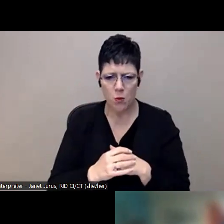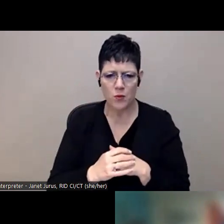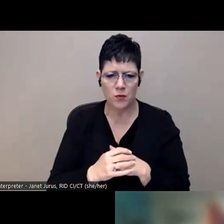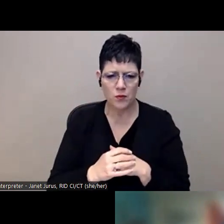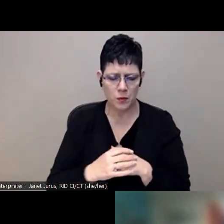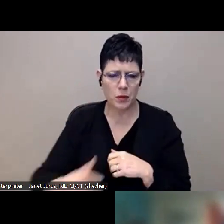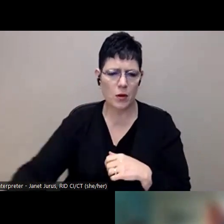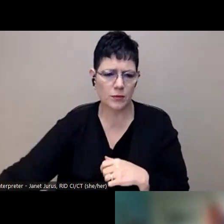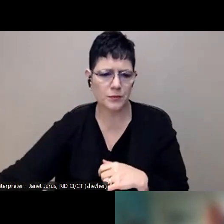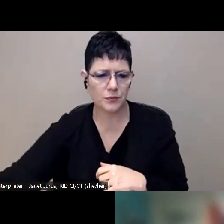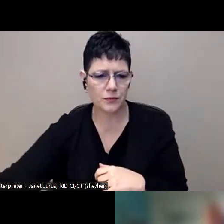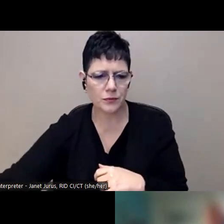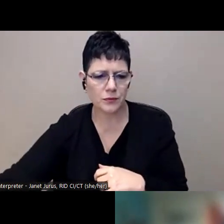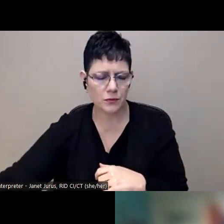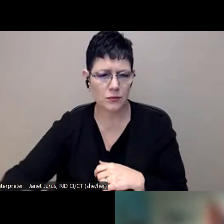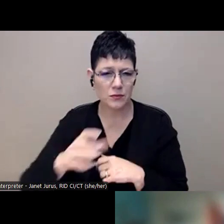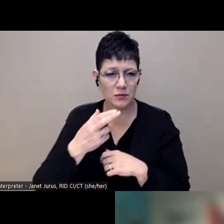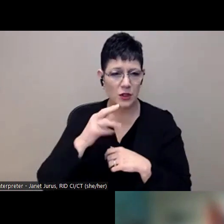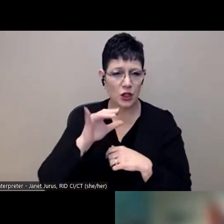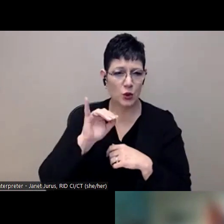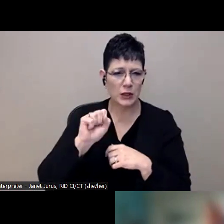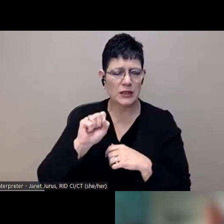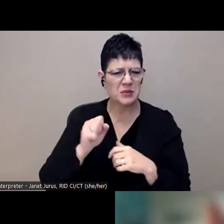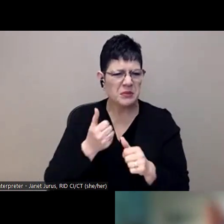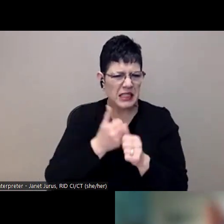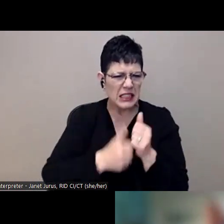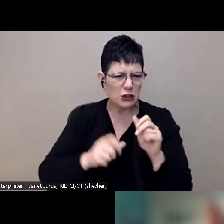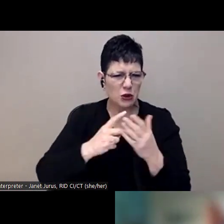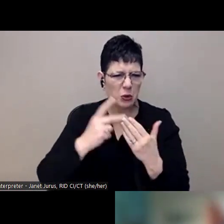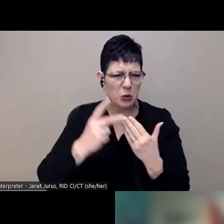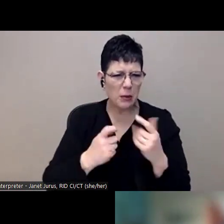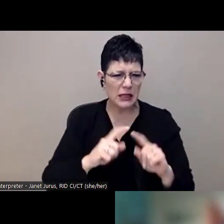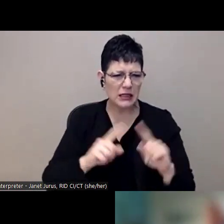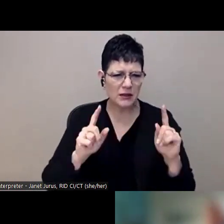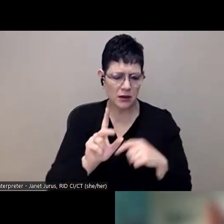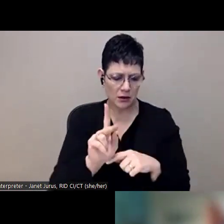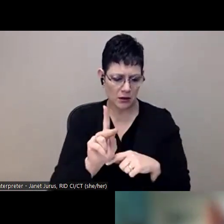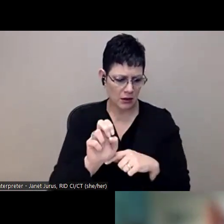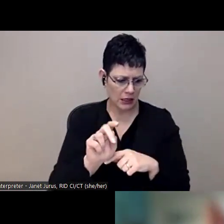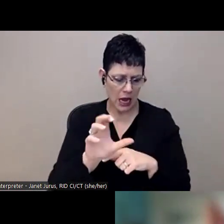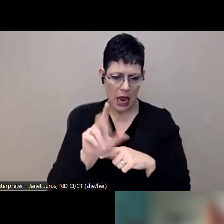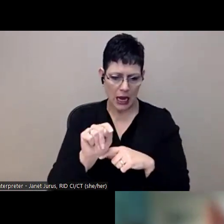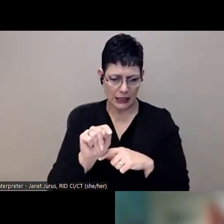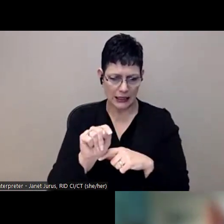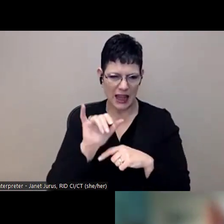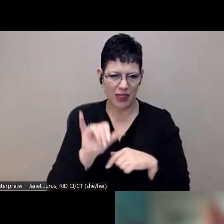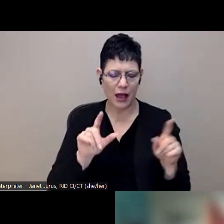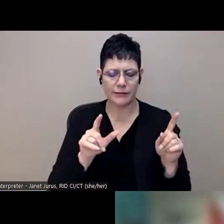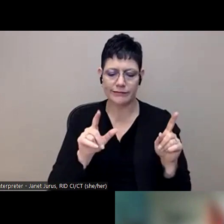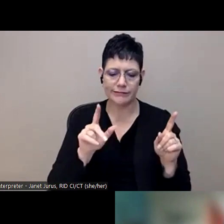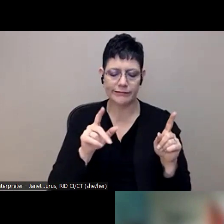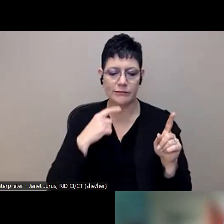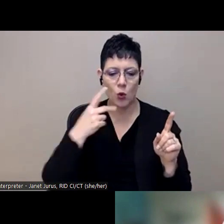Um, each one is slightly different. So with connects and Patricia, she told the schools, we want you to